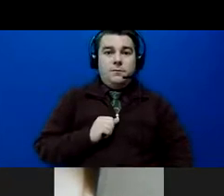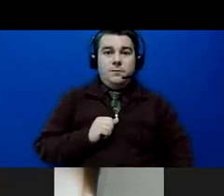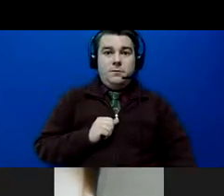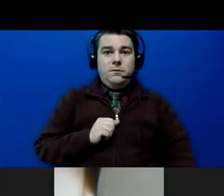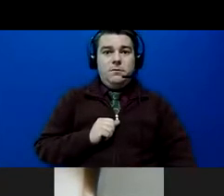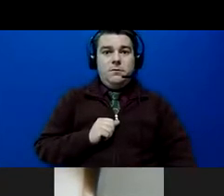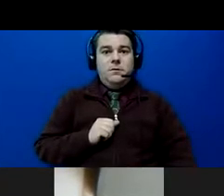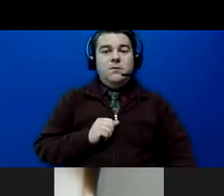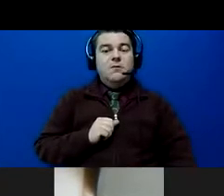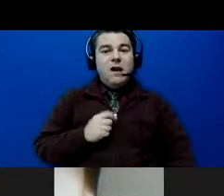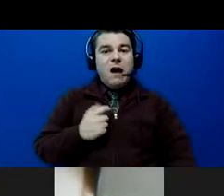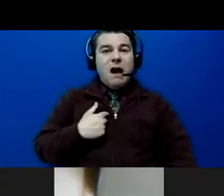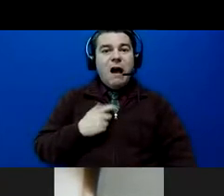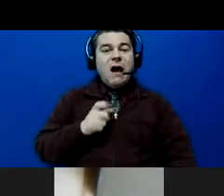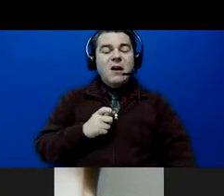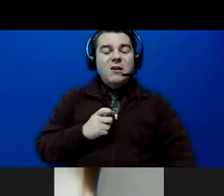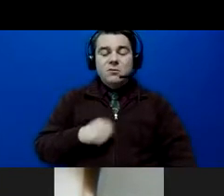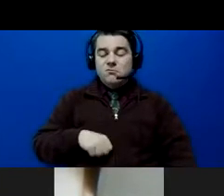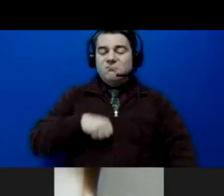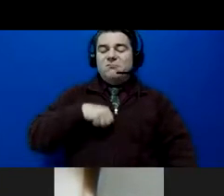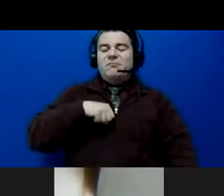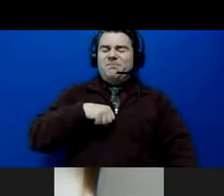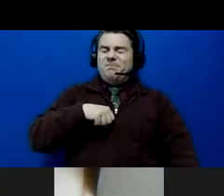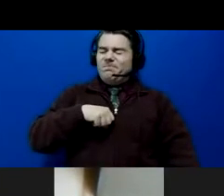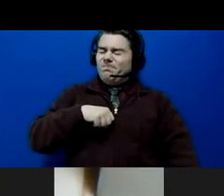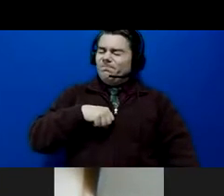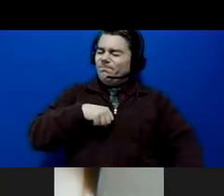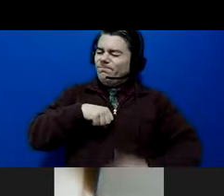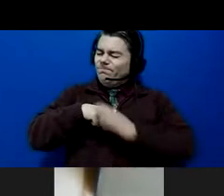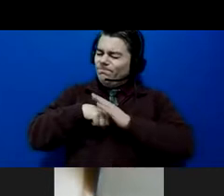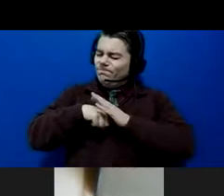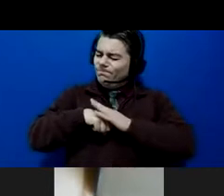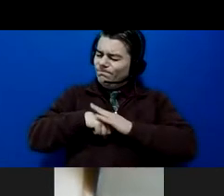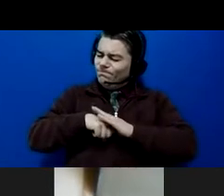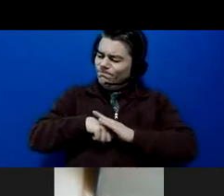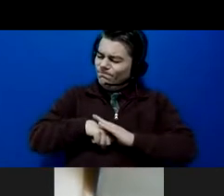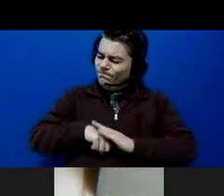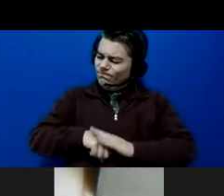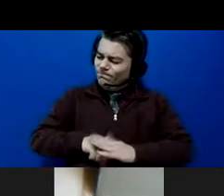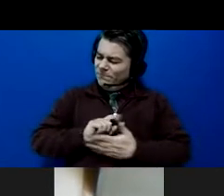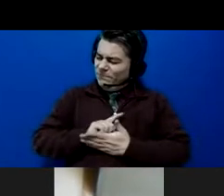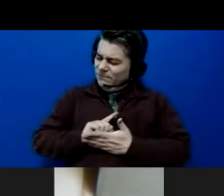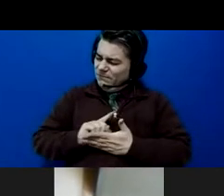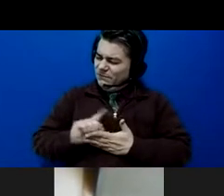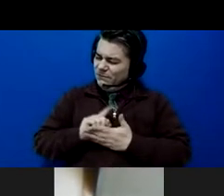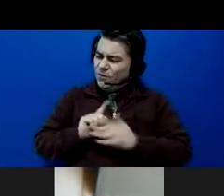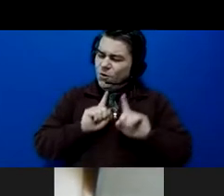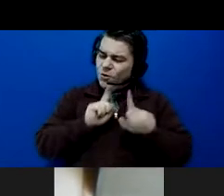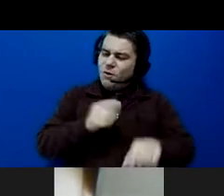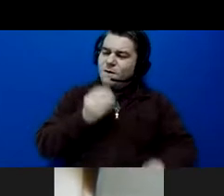to swallow my pride majorly every week that I showed up at that food bank.